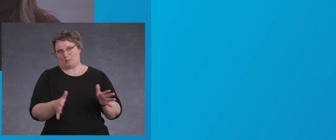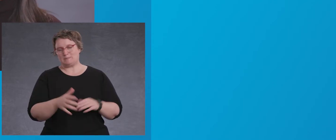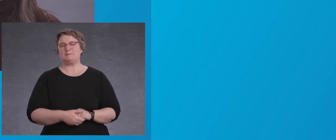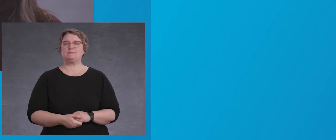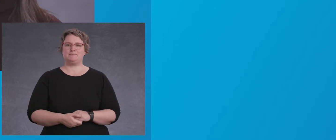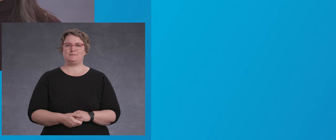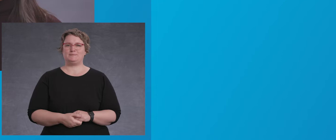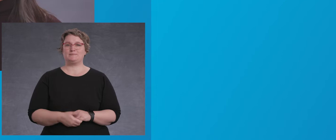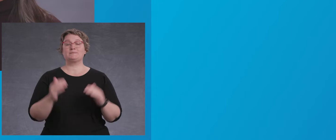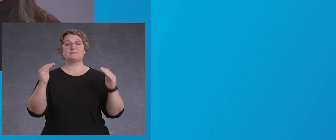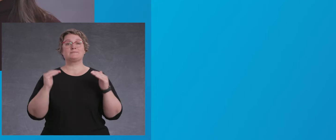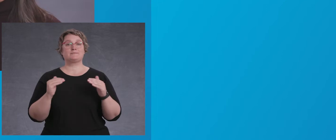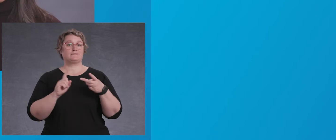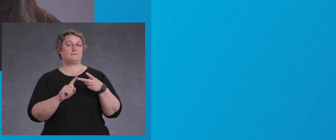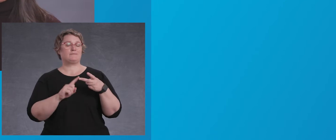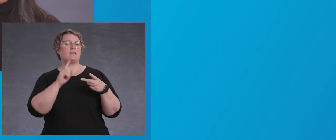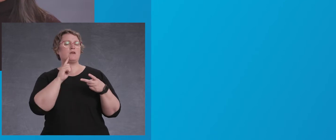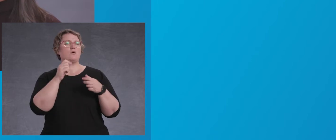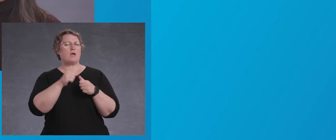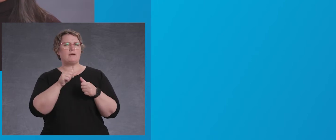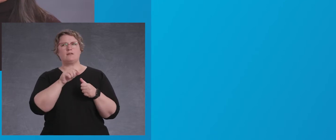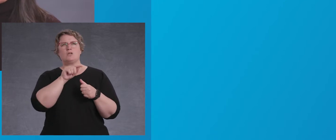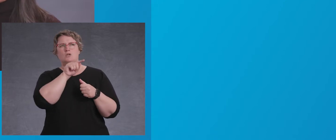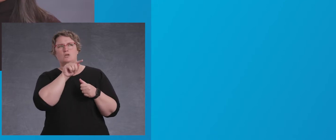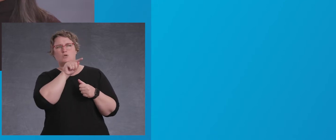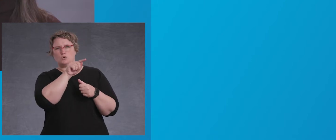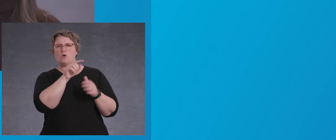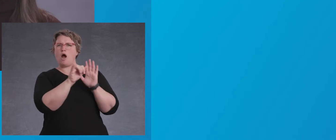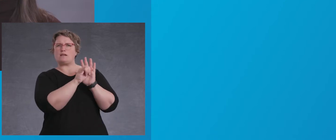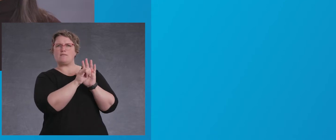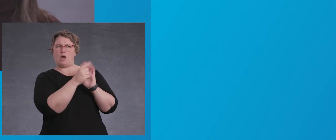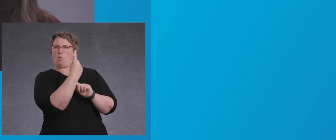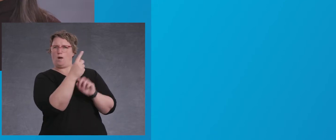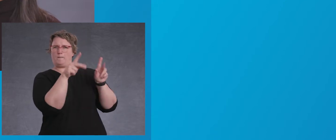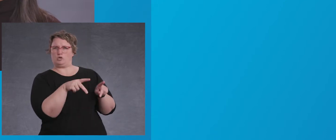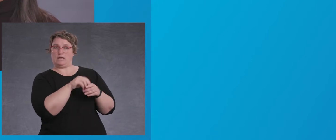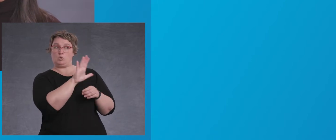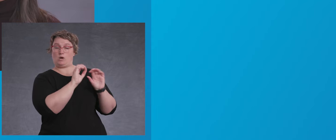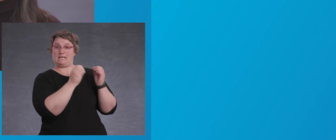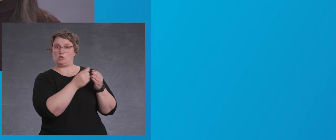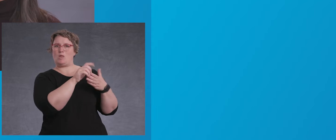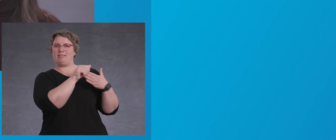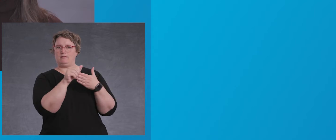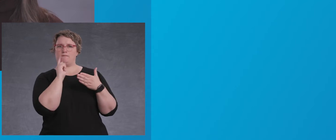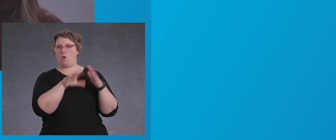Second, we recommend that you identify someone in your organization who can be the lead for accessibility.